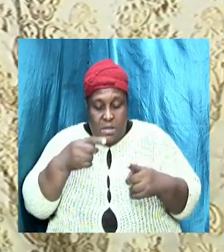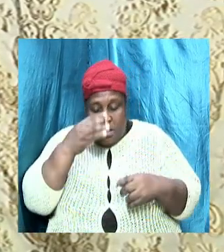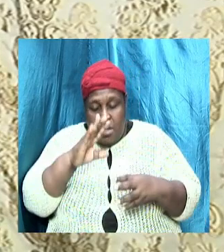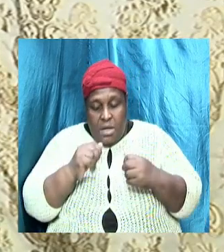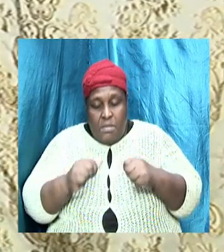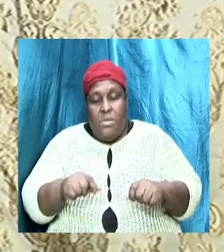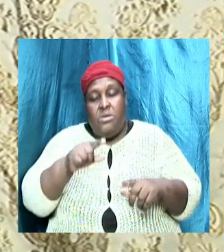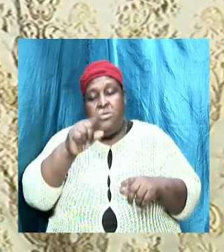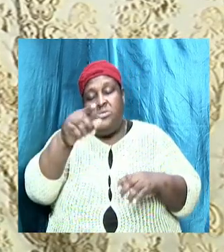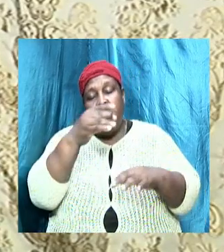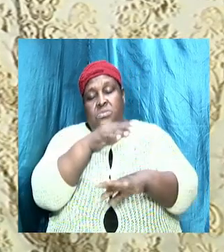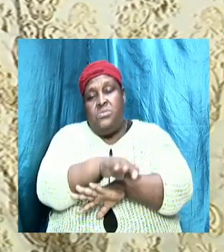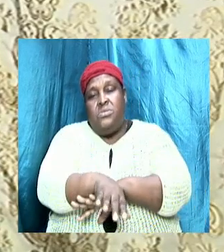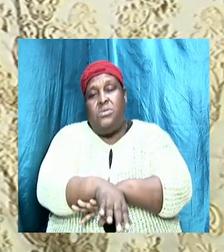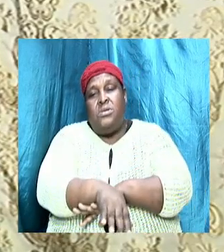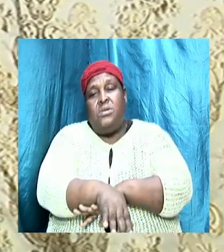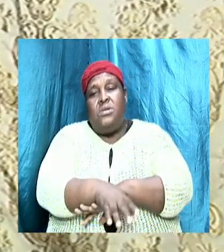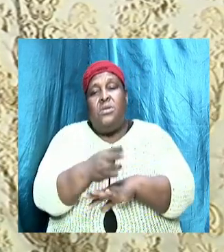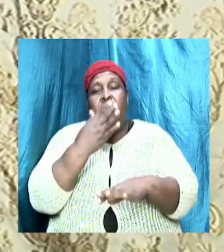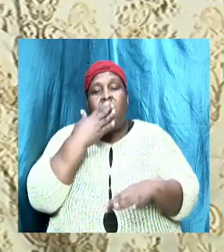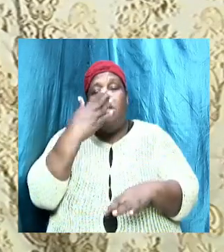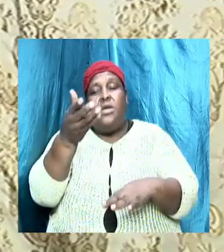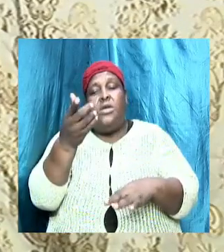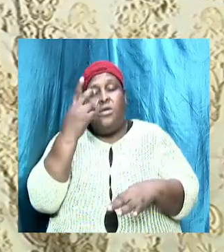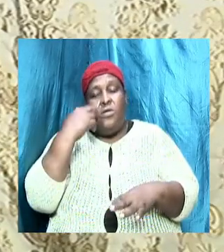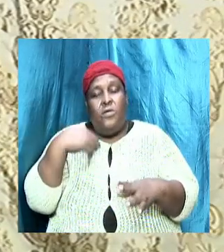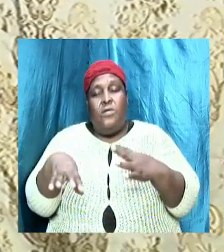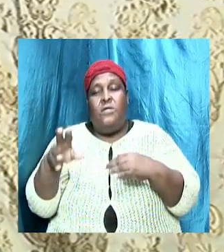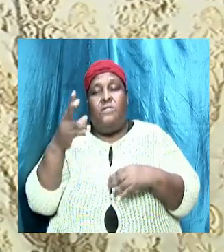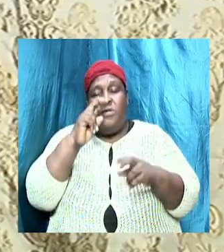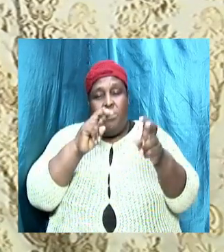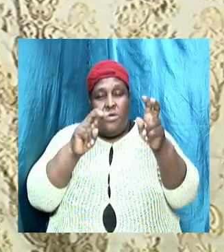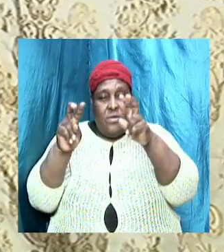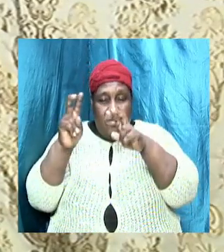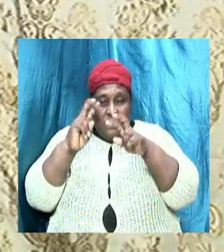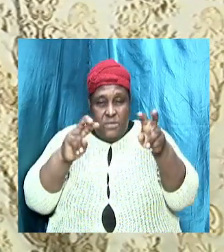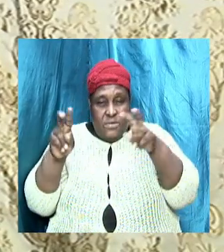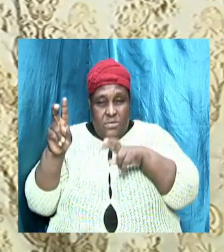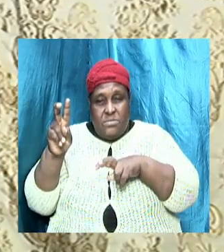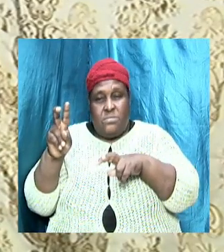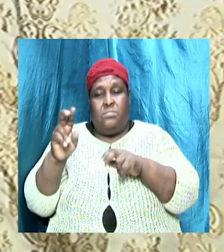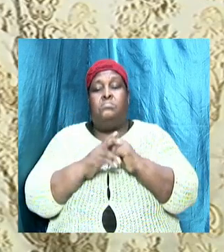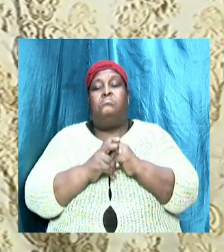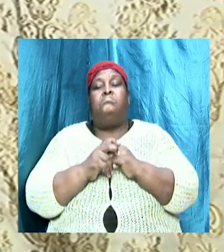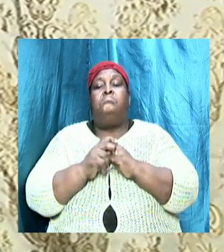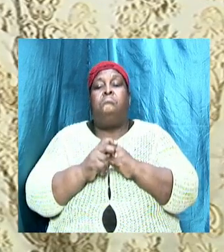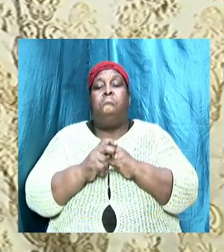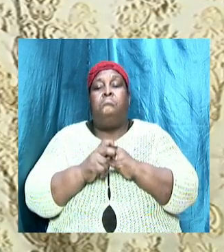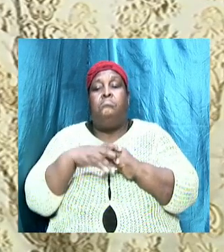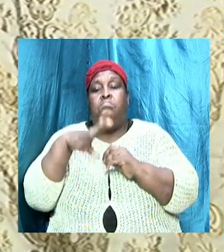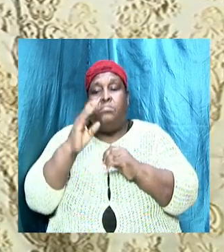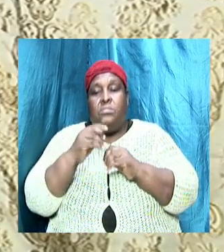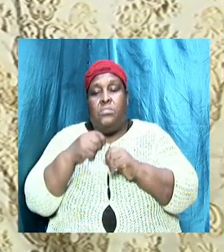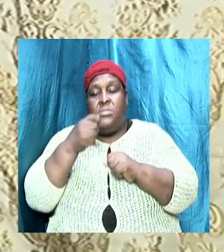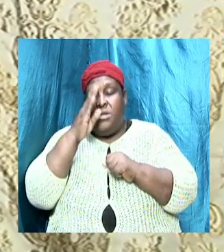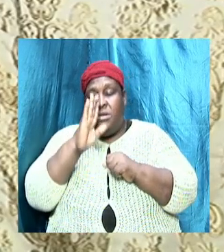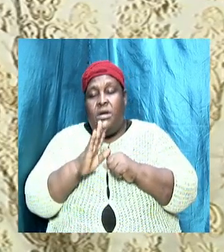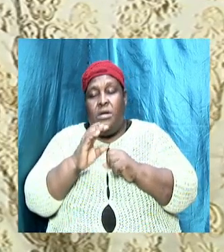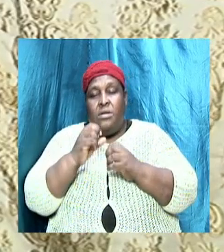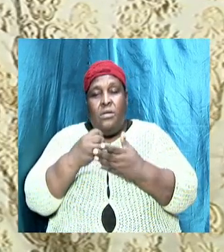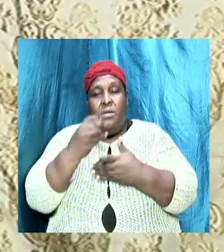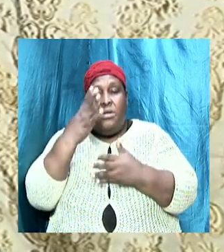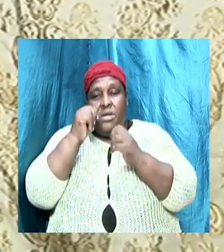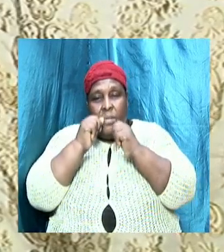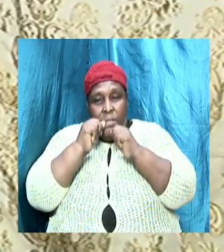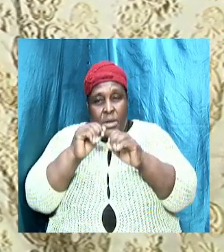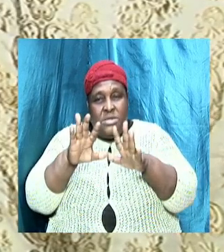tonight we want to thank you for tuning in and you know we pray God richest blessing upon your